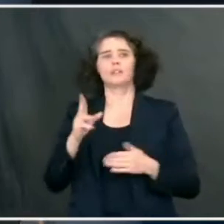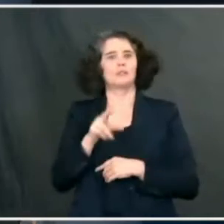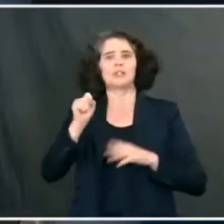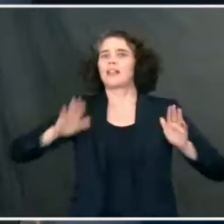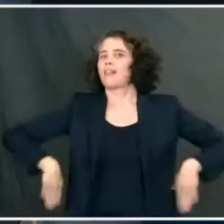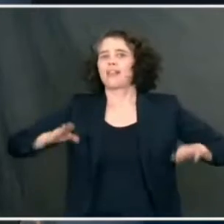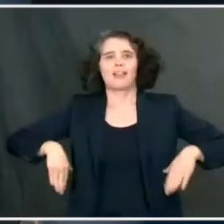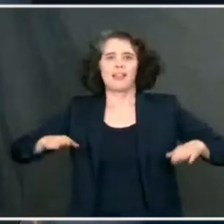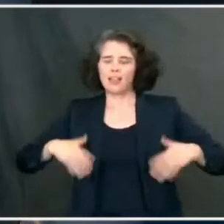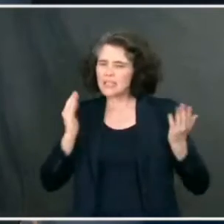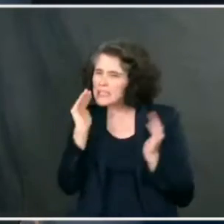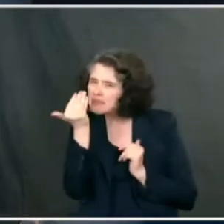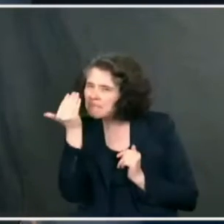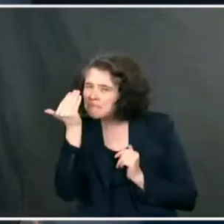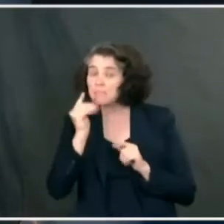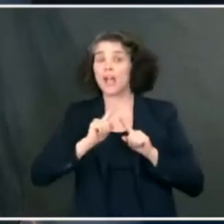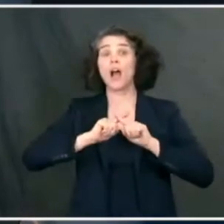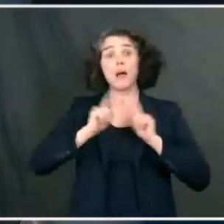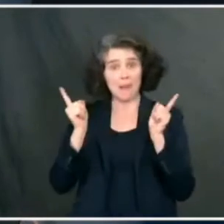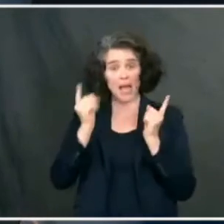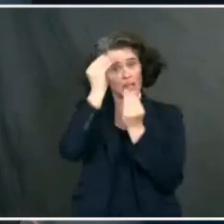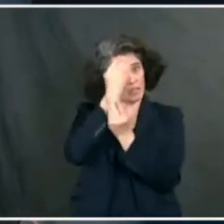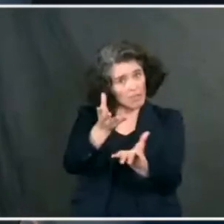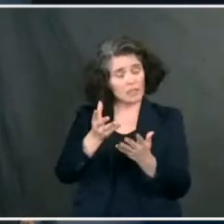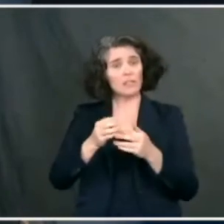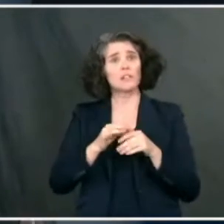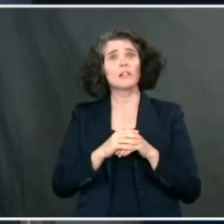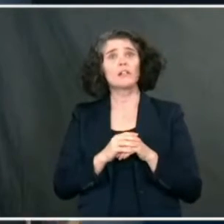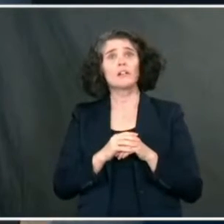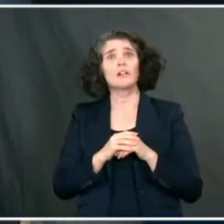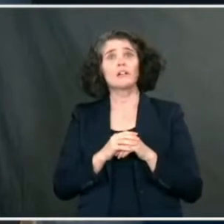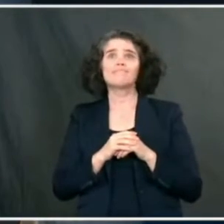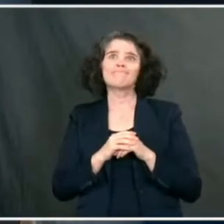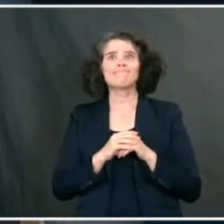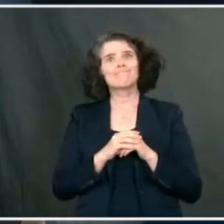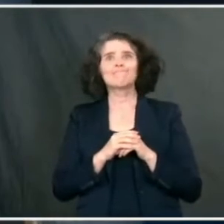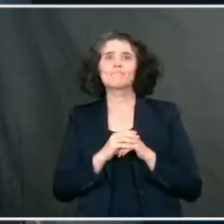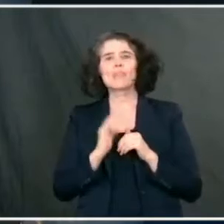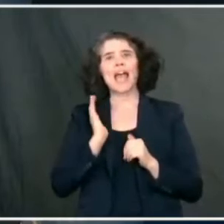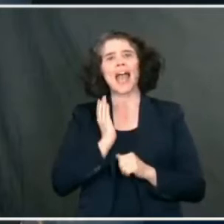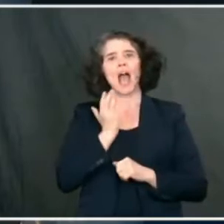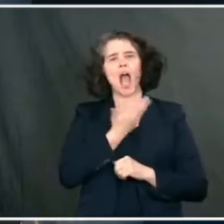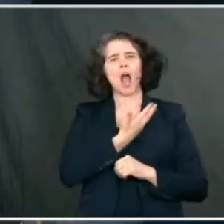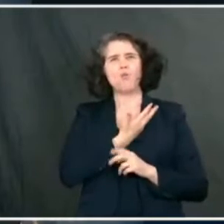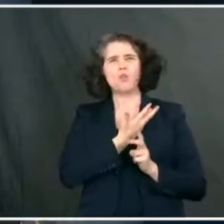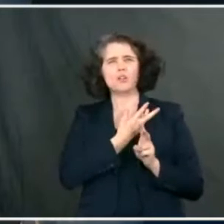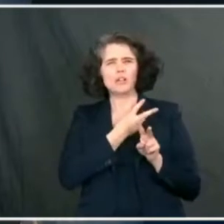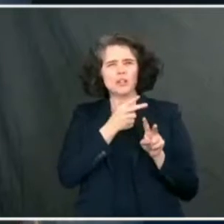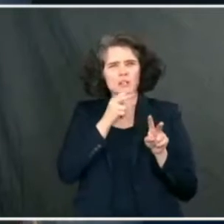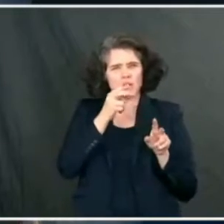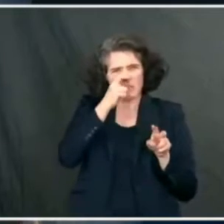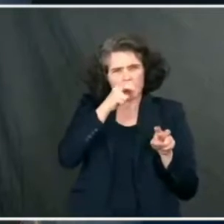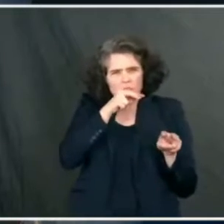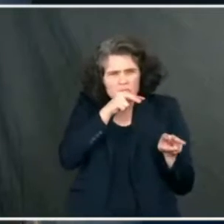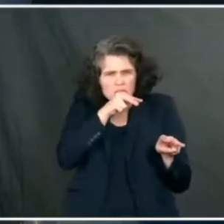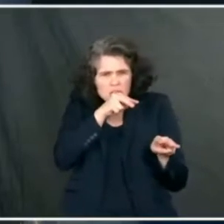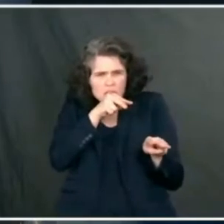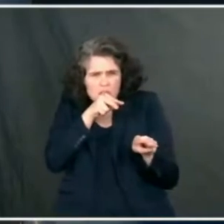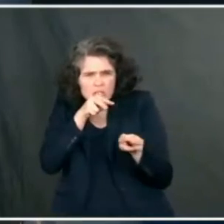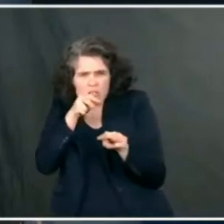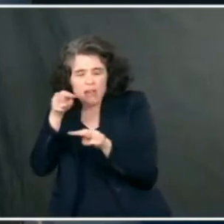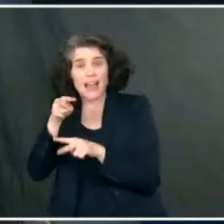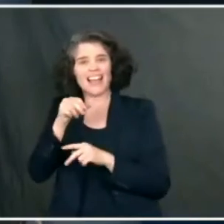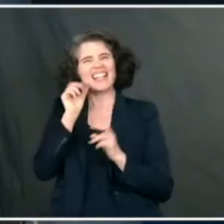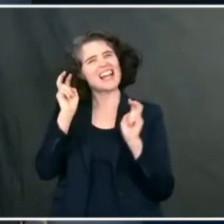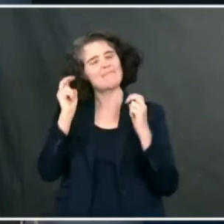honest and say that the level of comprehensive sequence surveillance thus far is not at the level that